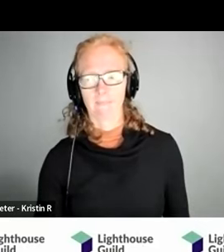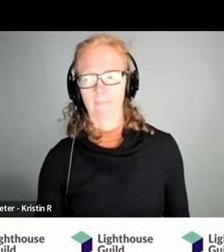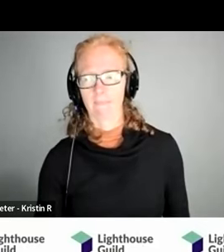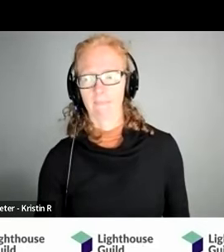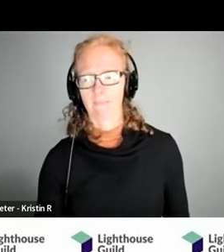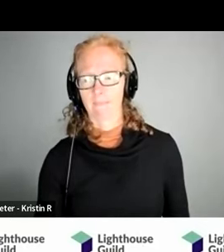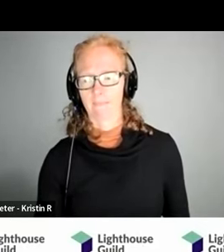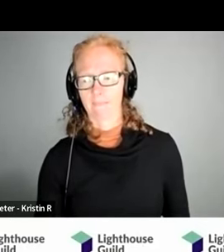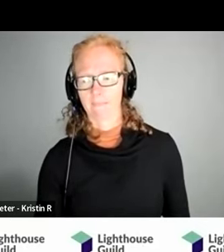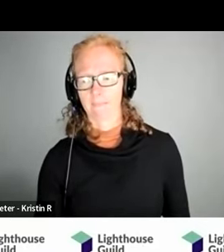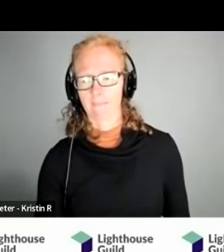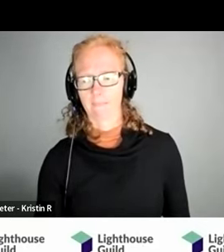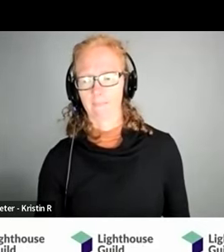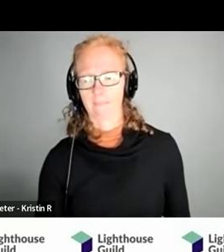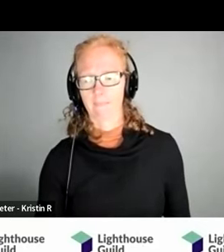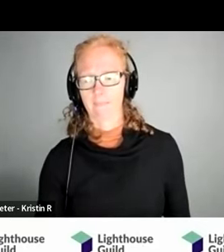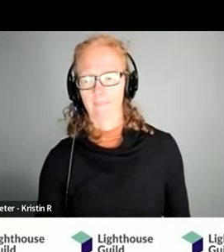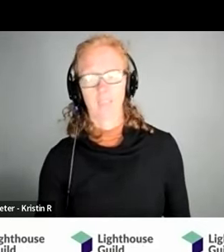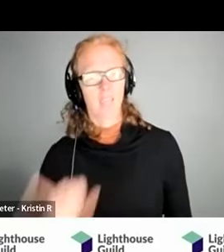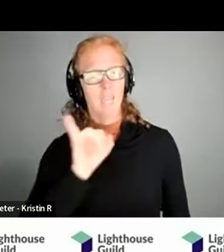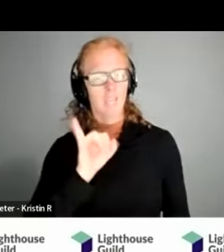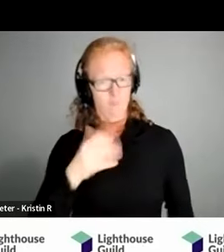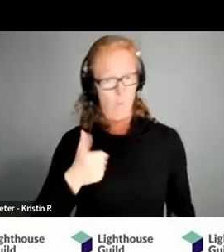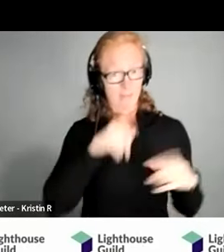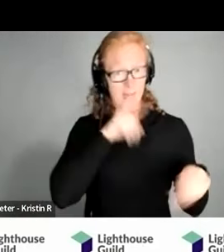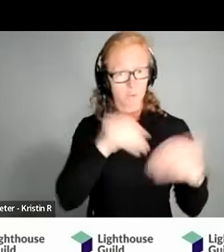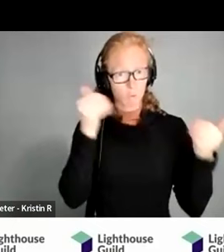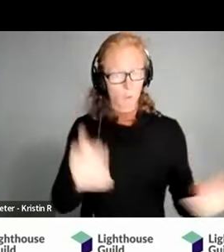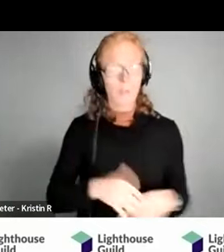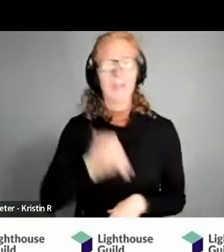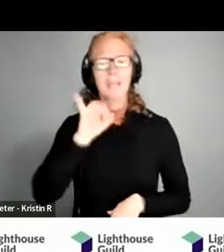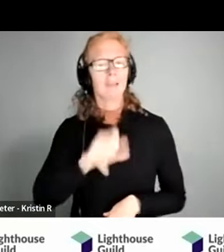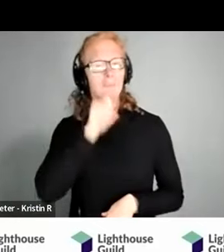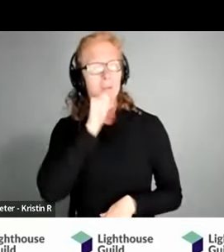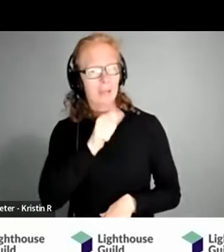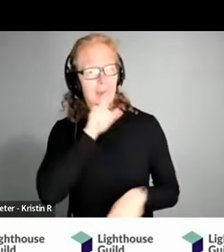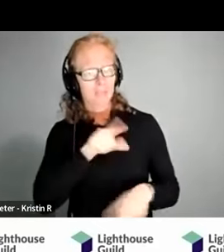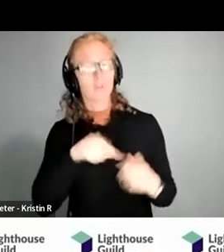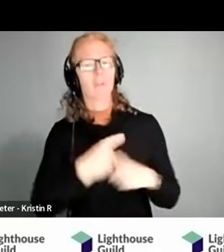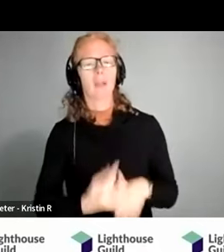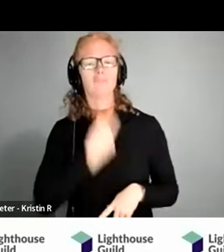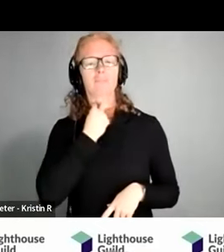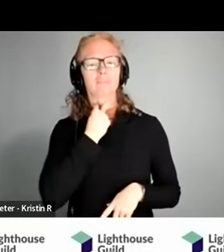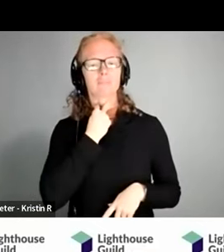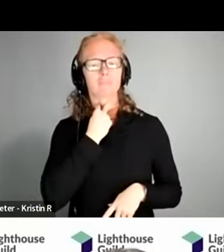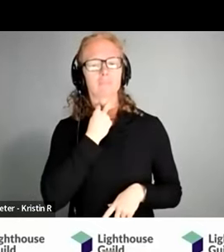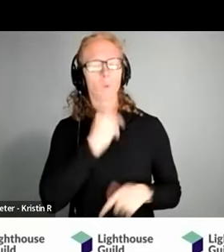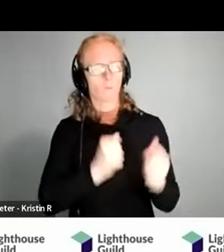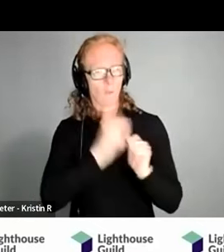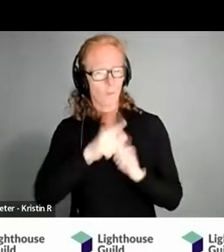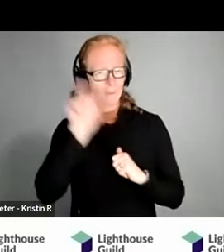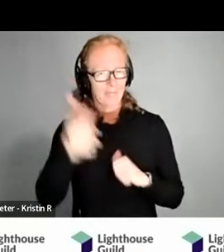just jump on in and if no one has an answer then we call it stump the experts and we will try to follow up